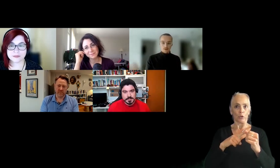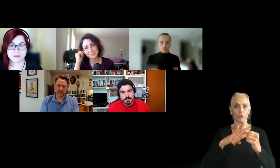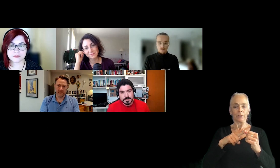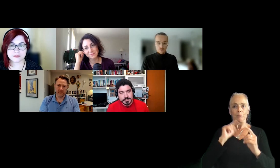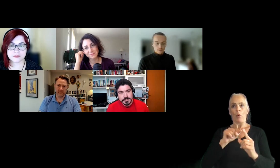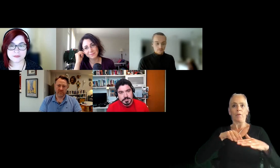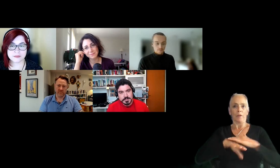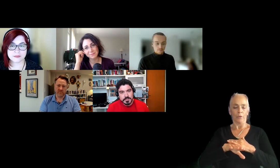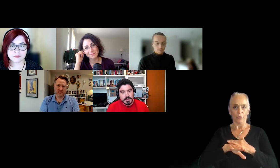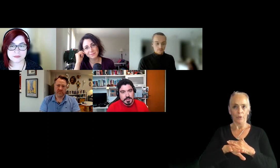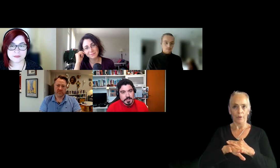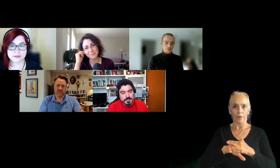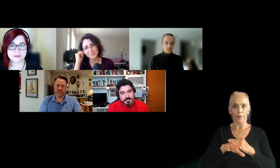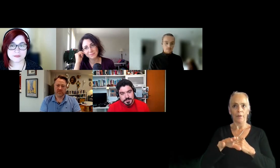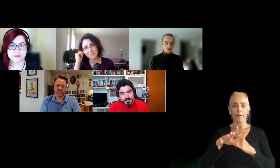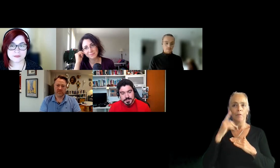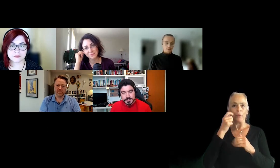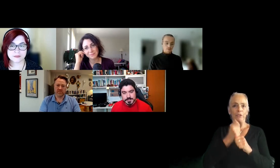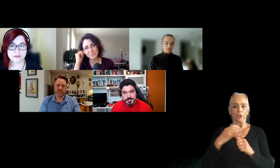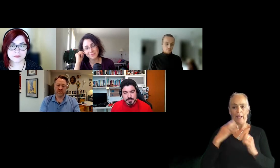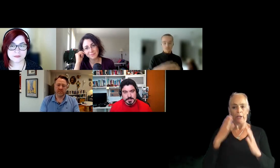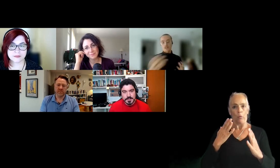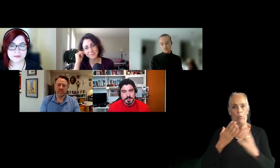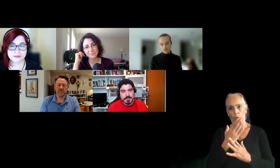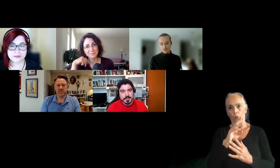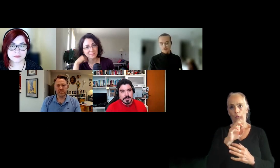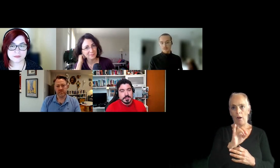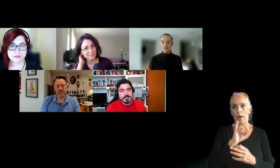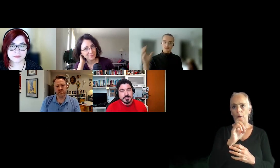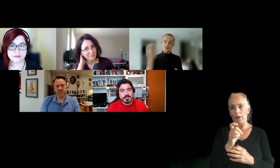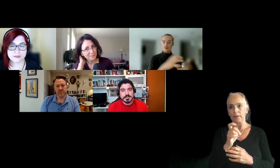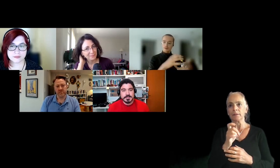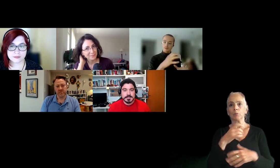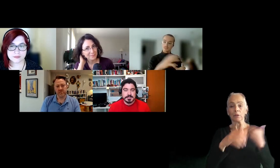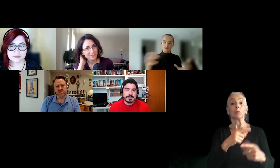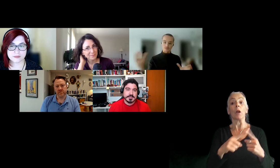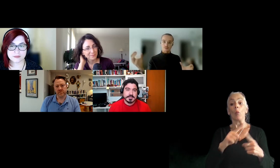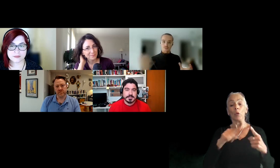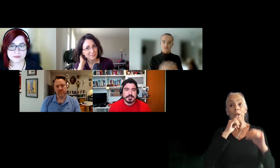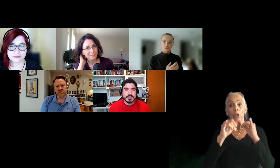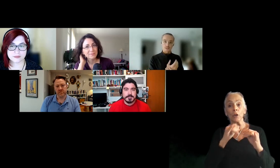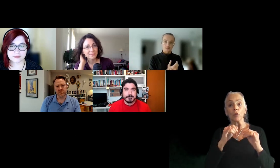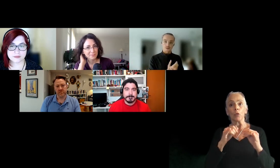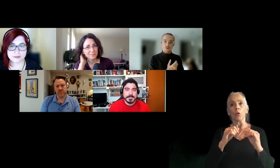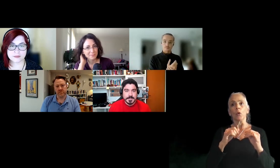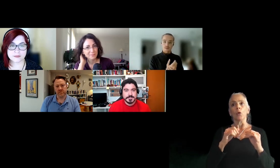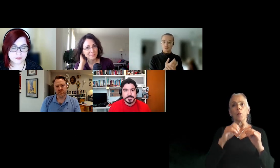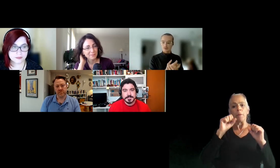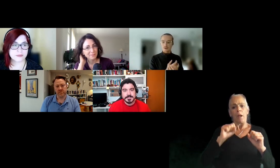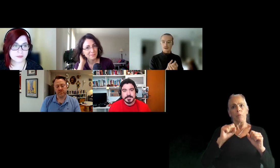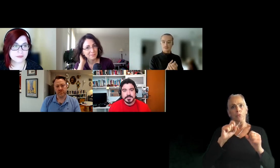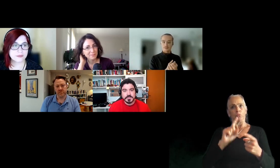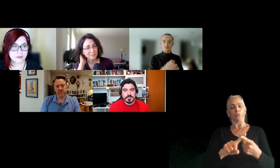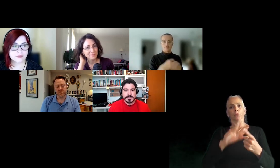kind of it going through the UI UX process. But then when you do start to interview, being able to talk about each individual project that you did work on and be